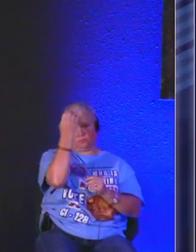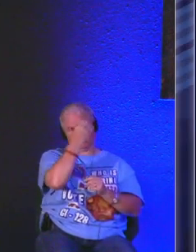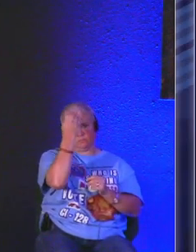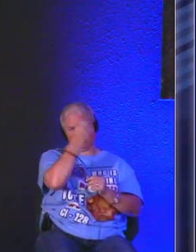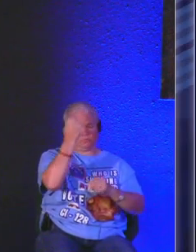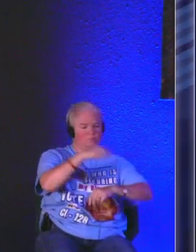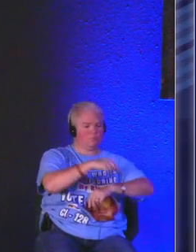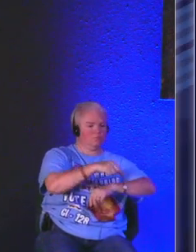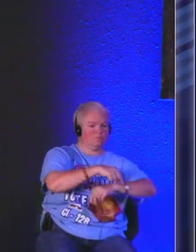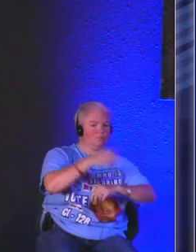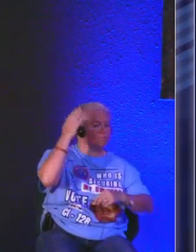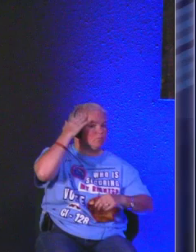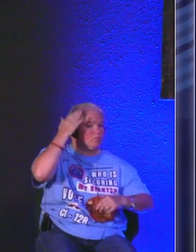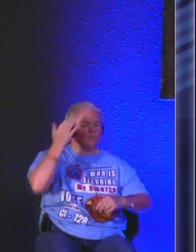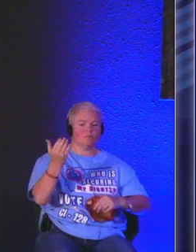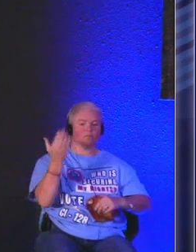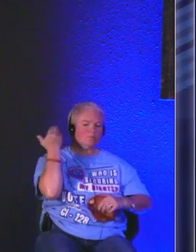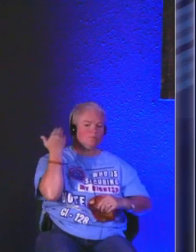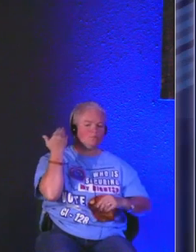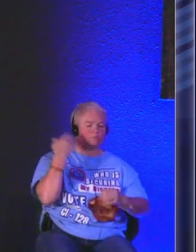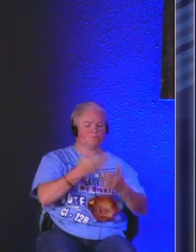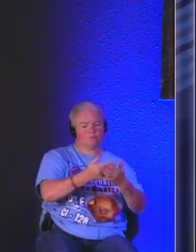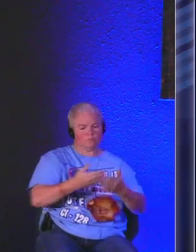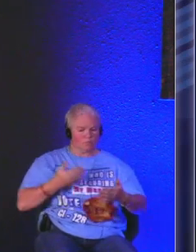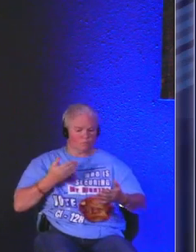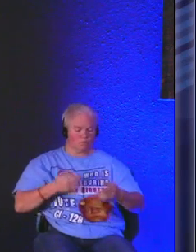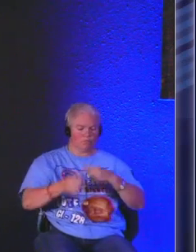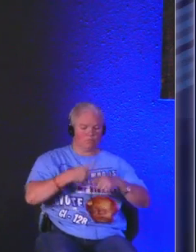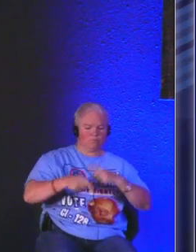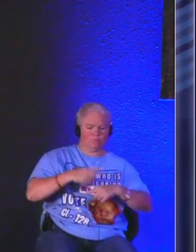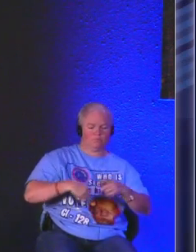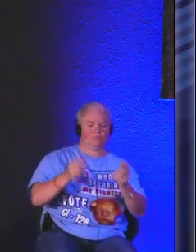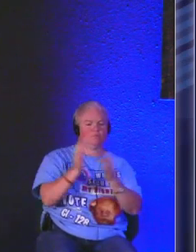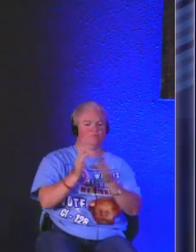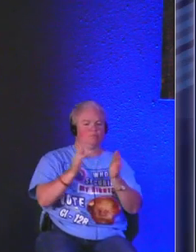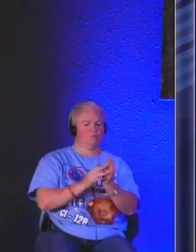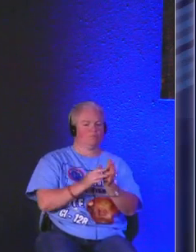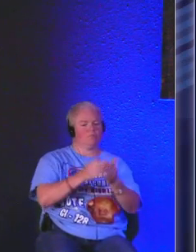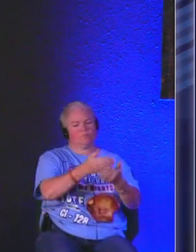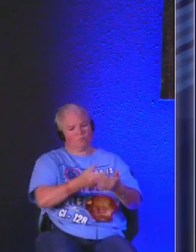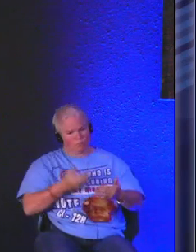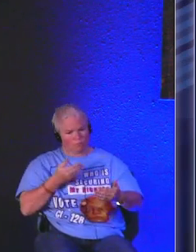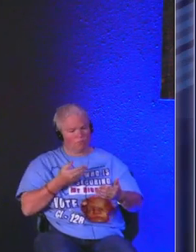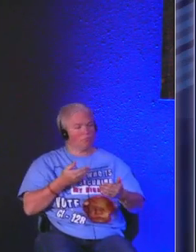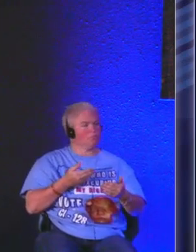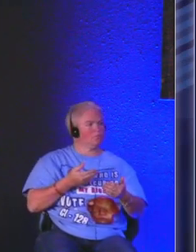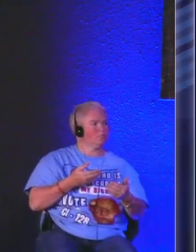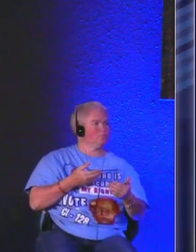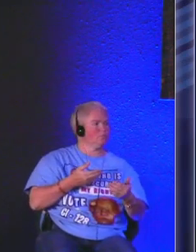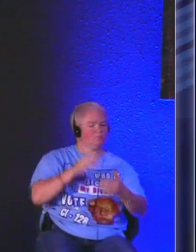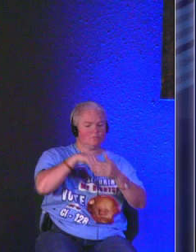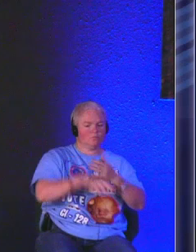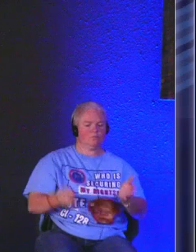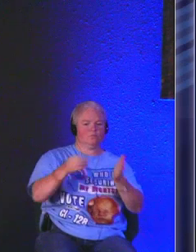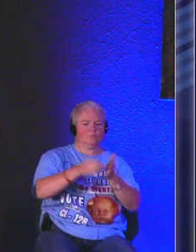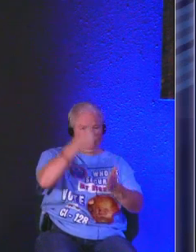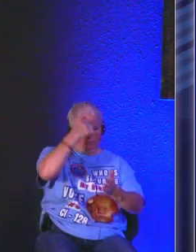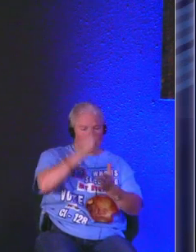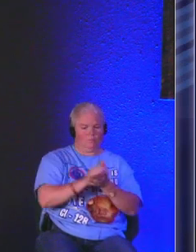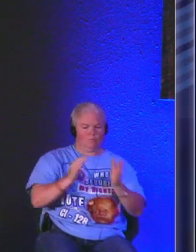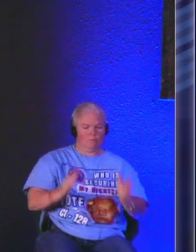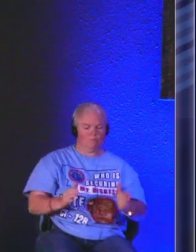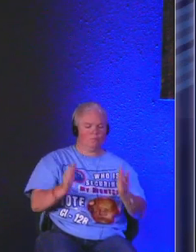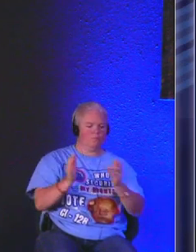amazing sometimes we think back to before we ever came to Jesus to before we were ever a born again